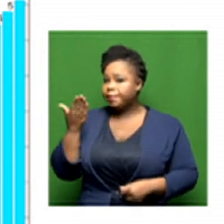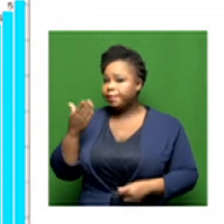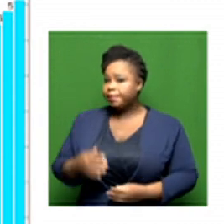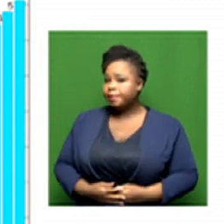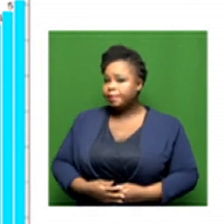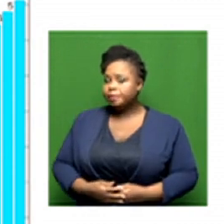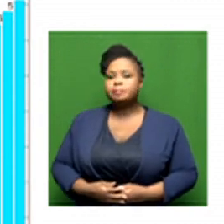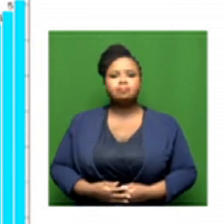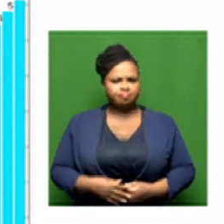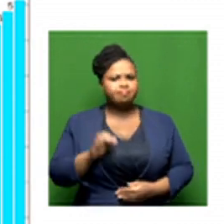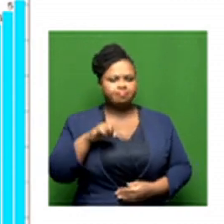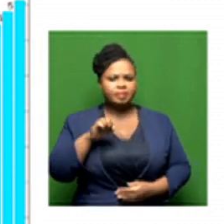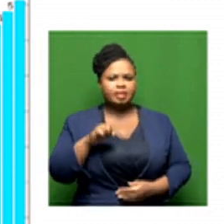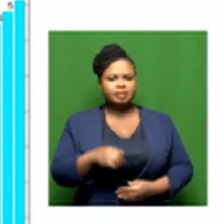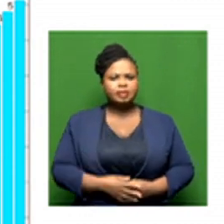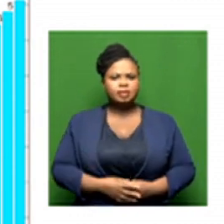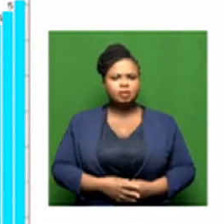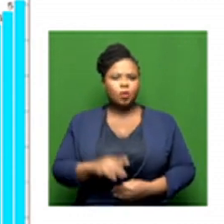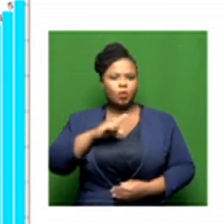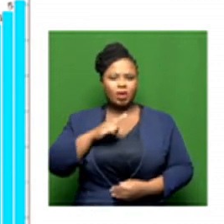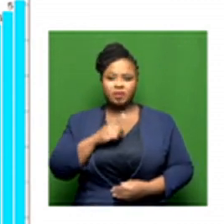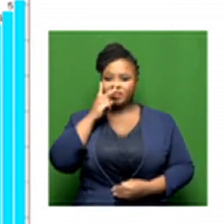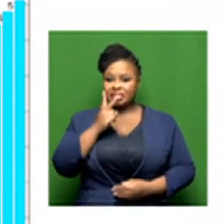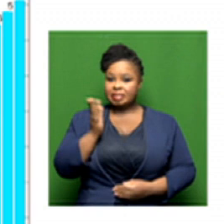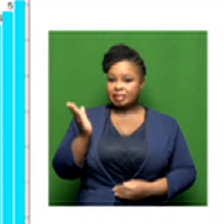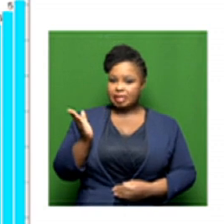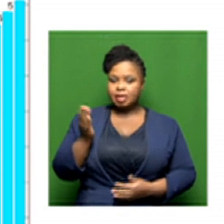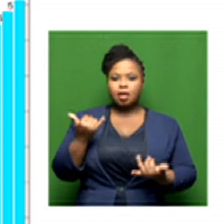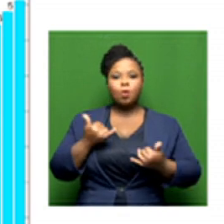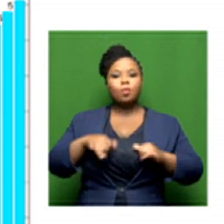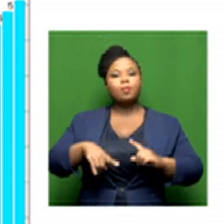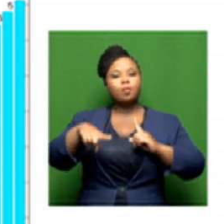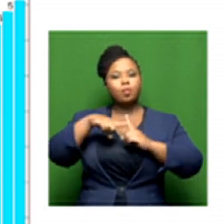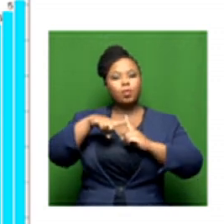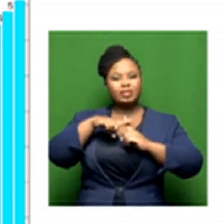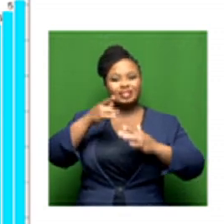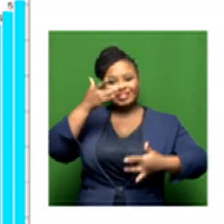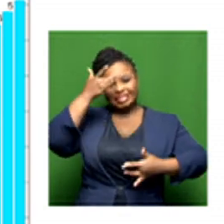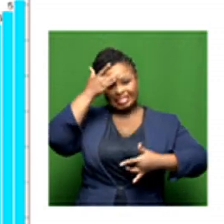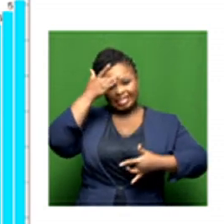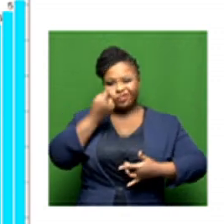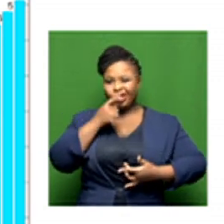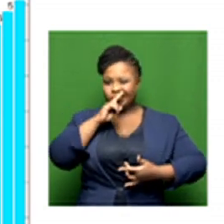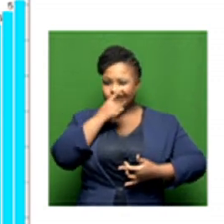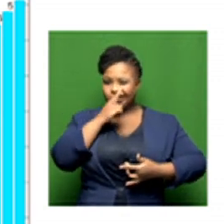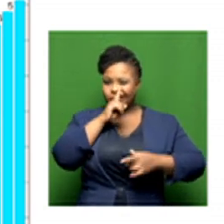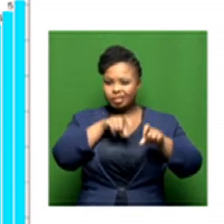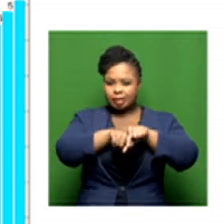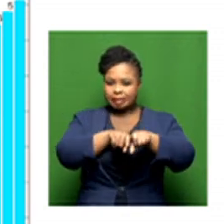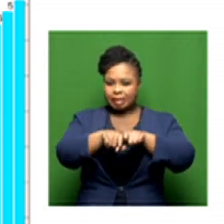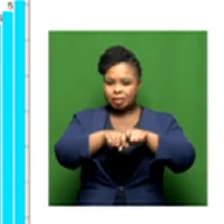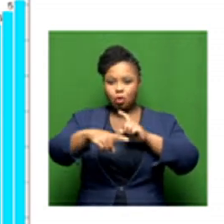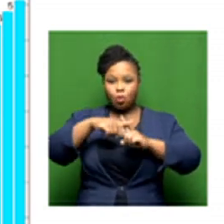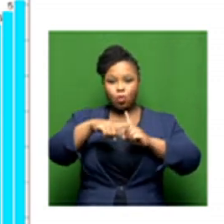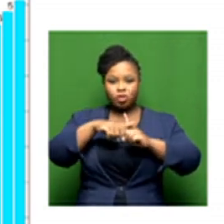Well, yes. As we see the number of positive cases or that test positivity rate increase,